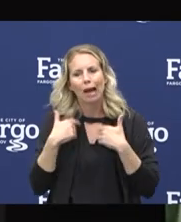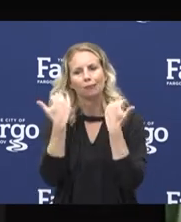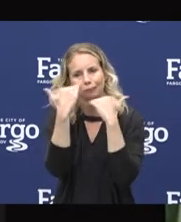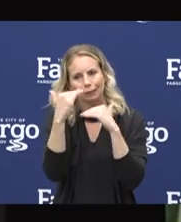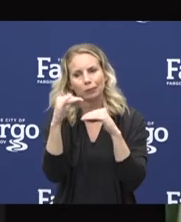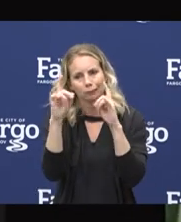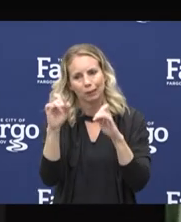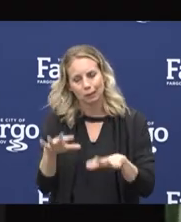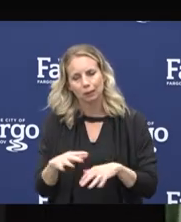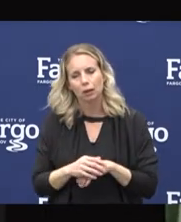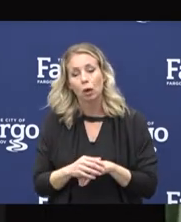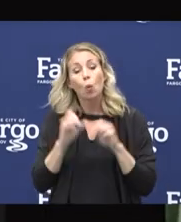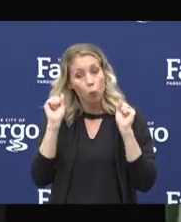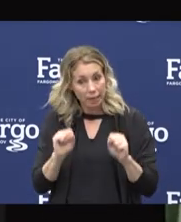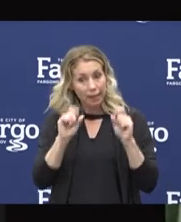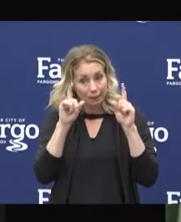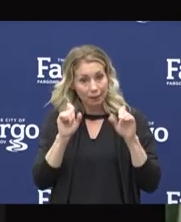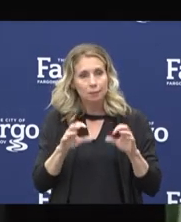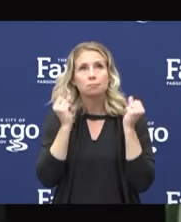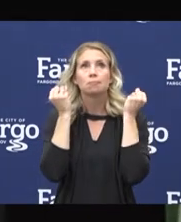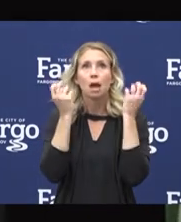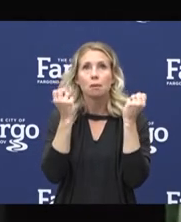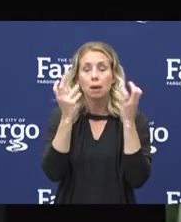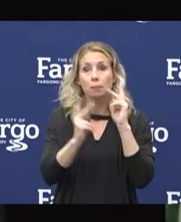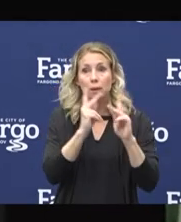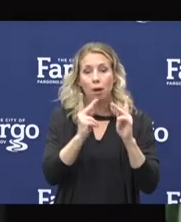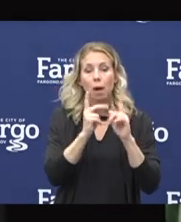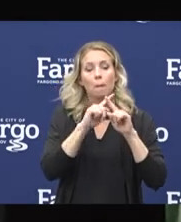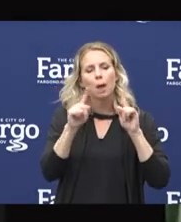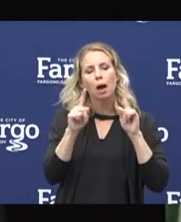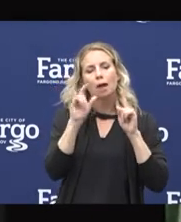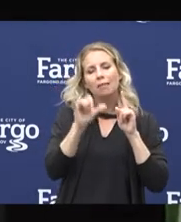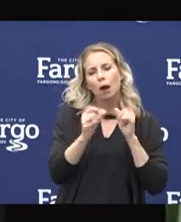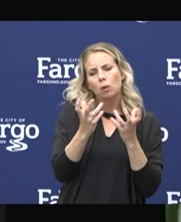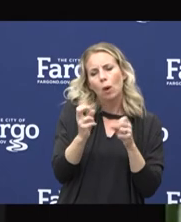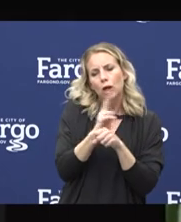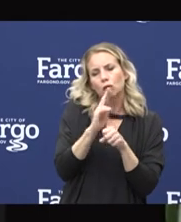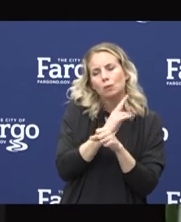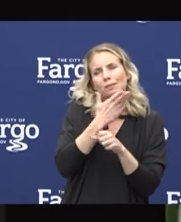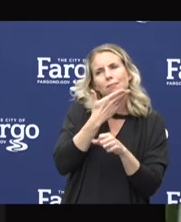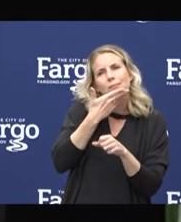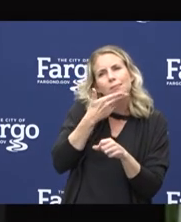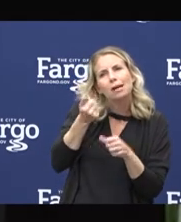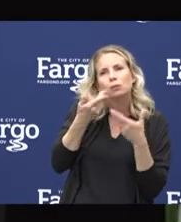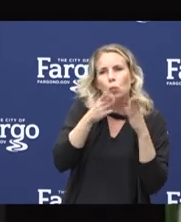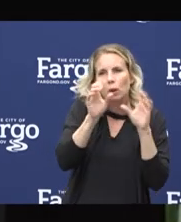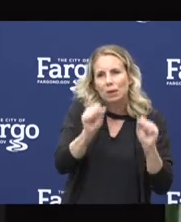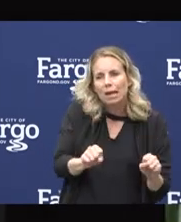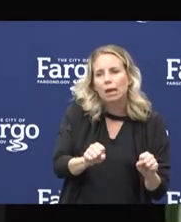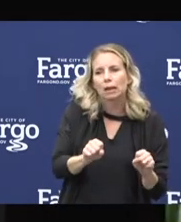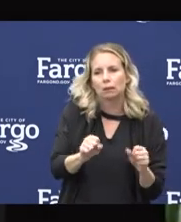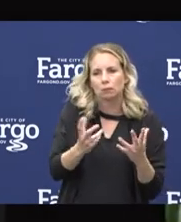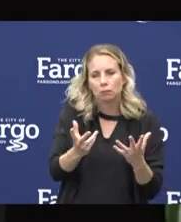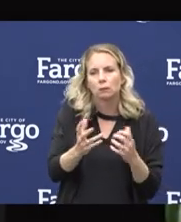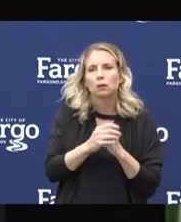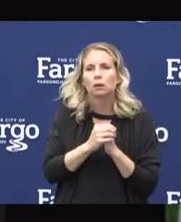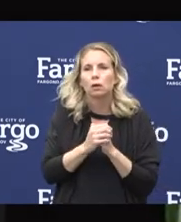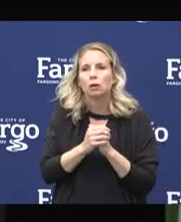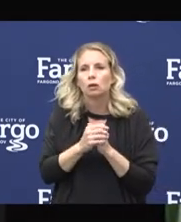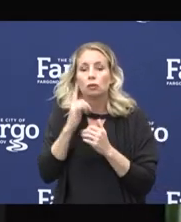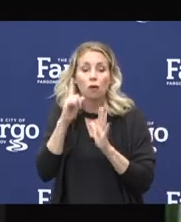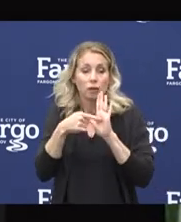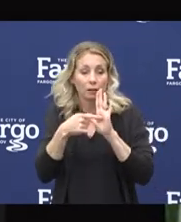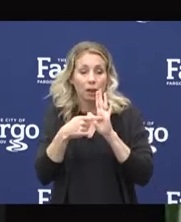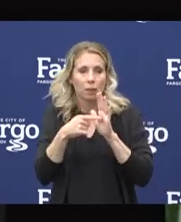test quite a few people, but we want to use that the most judiciously and wisely as possible. So, for example, when we had very